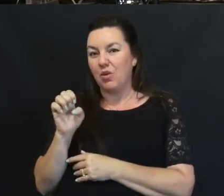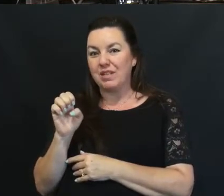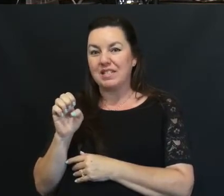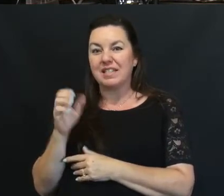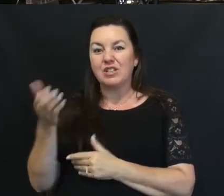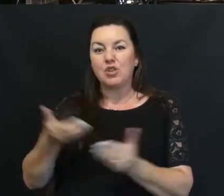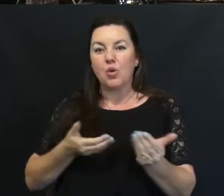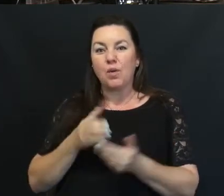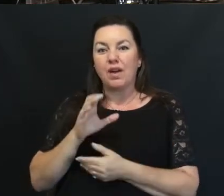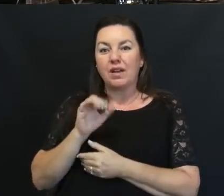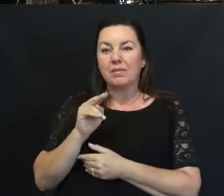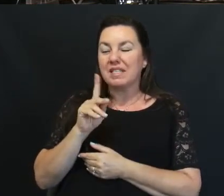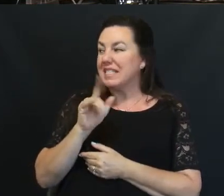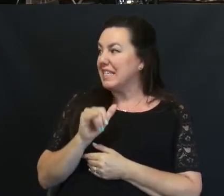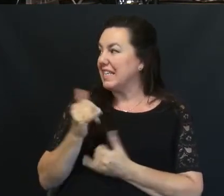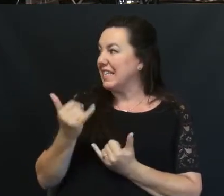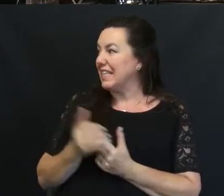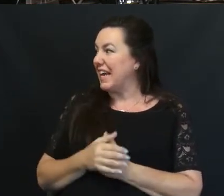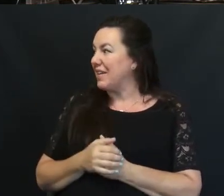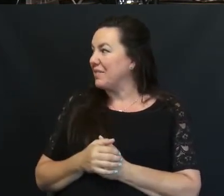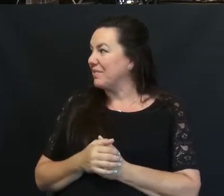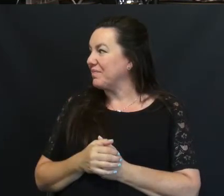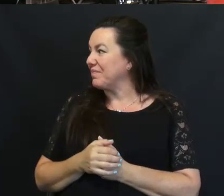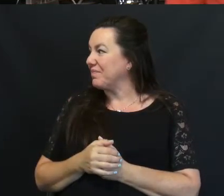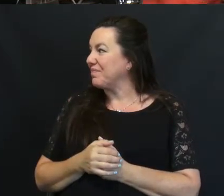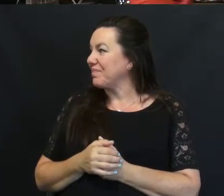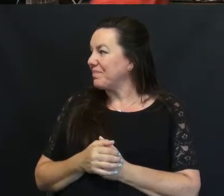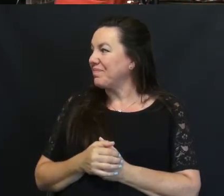Would you give a warm Welcome to Cindy Please